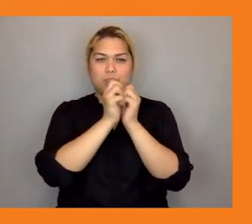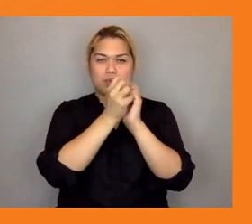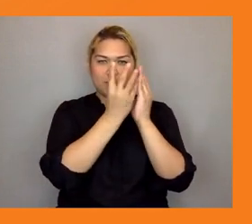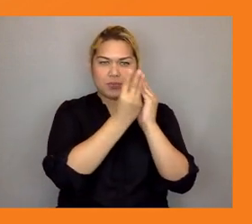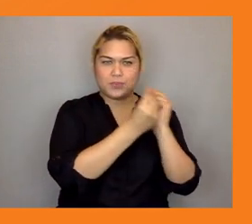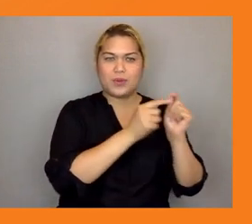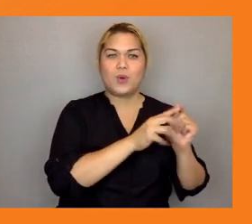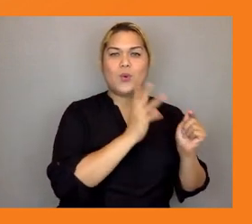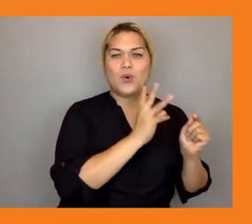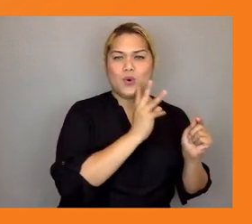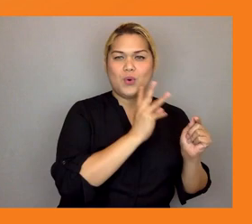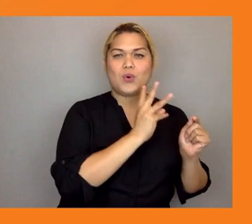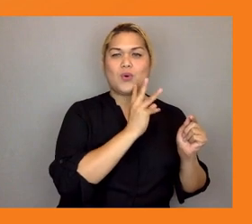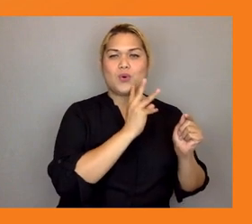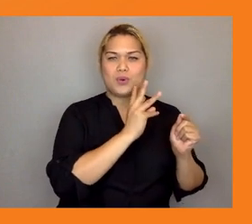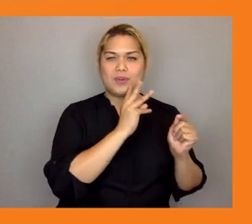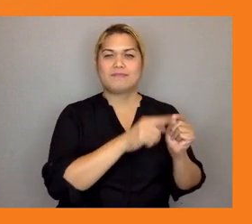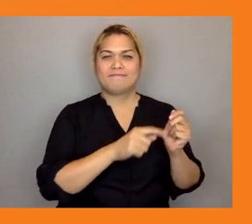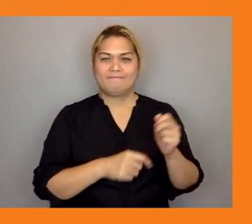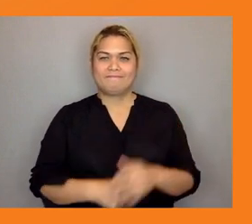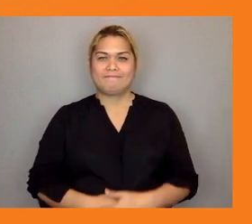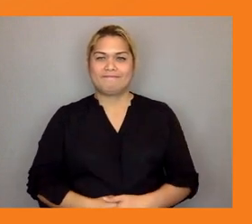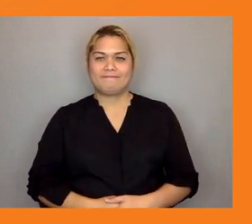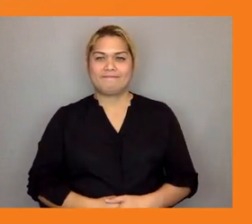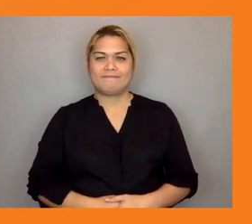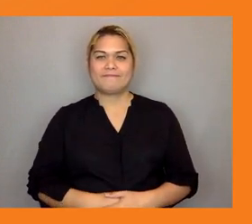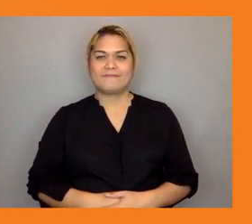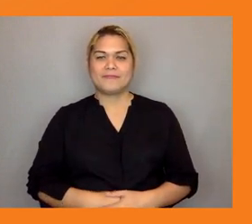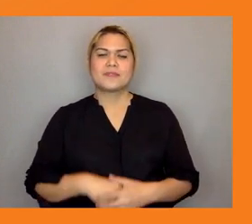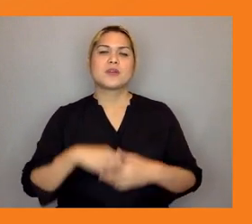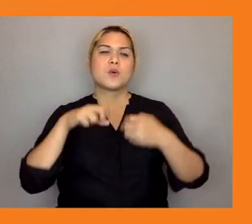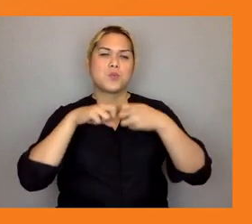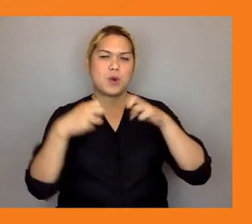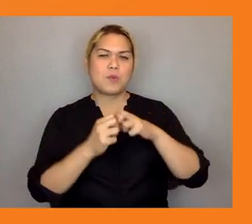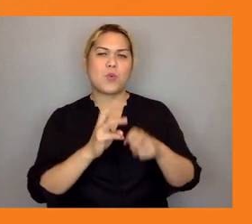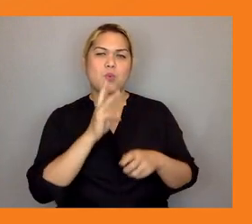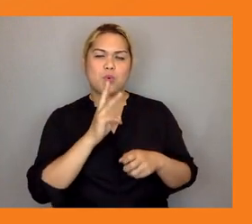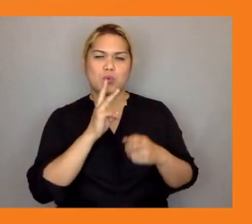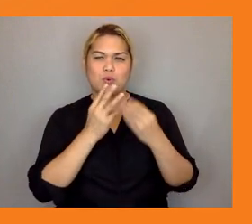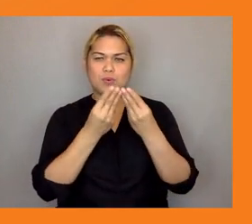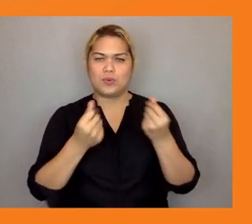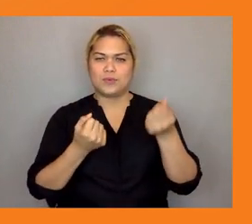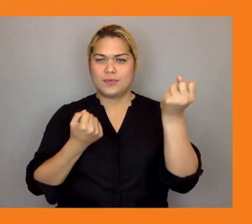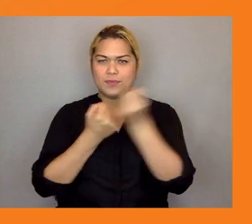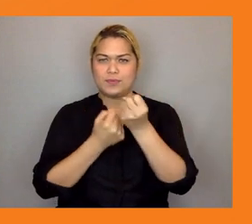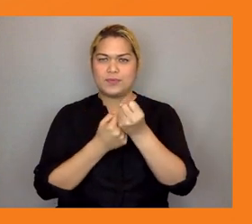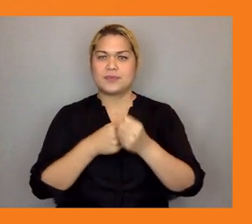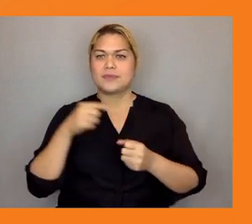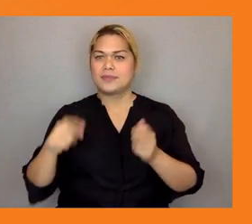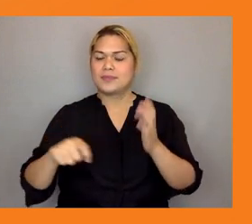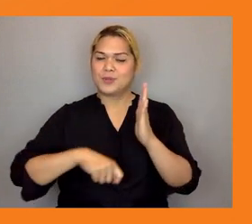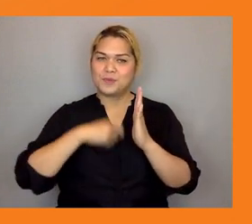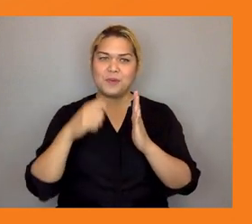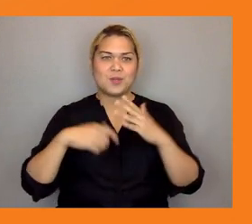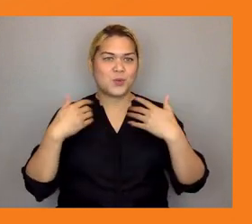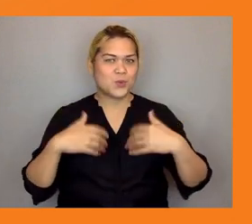development projects um and i think that you know the atelier climate project has been very inspiring so far um because